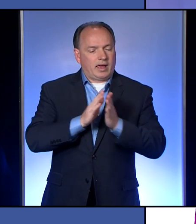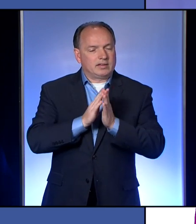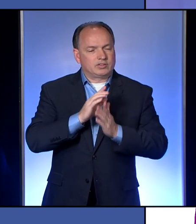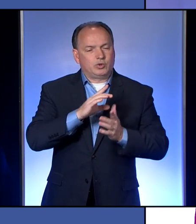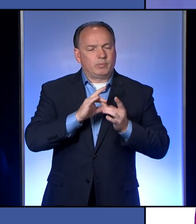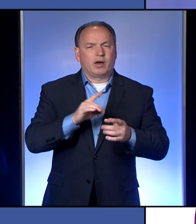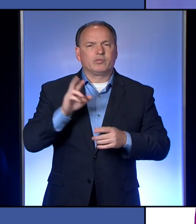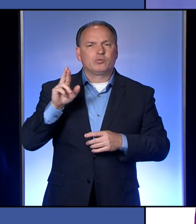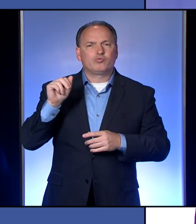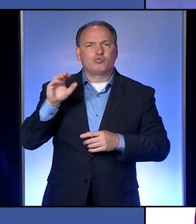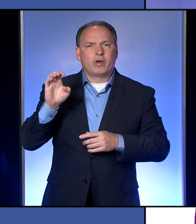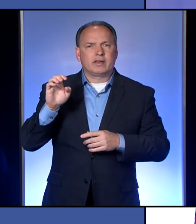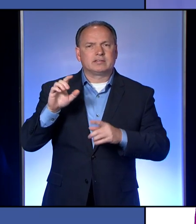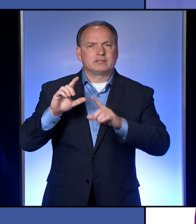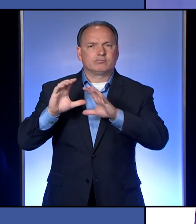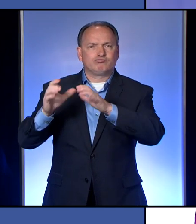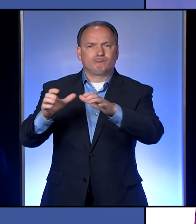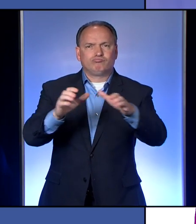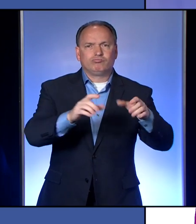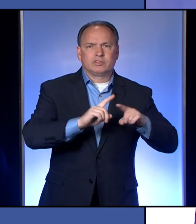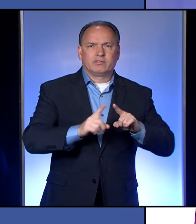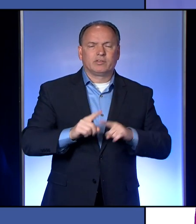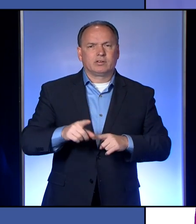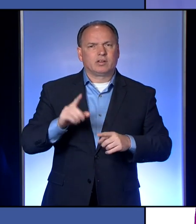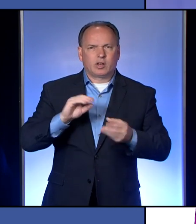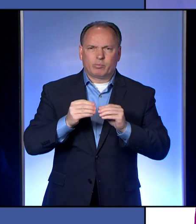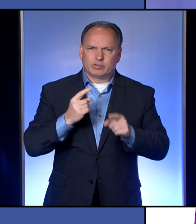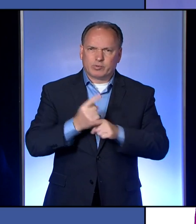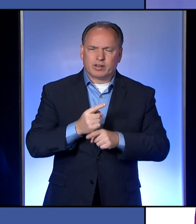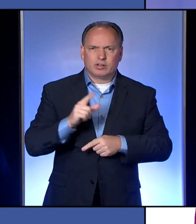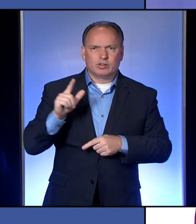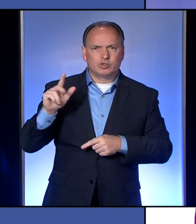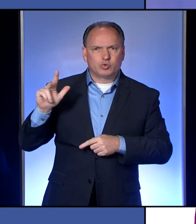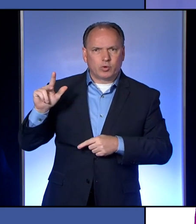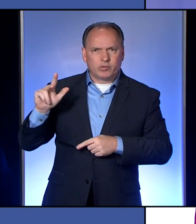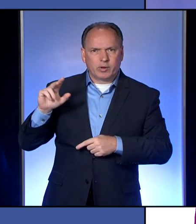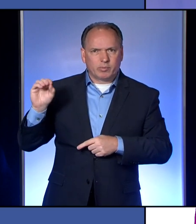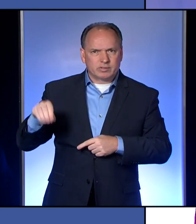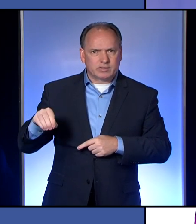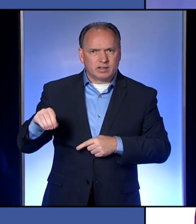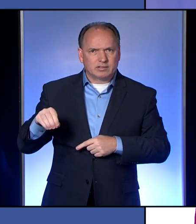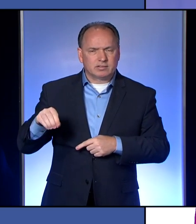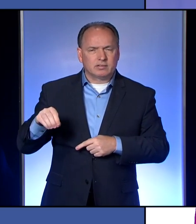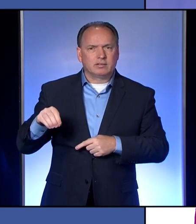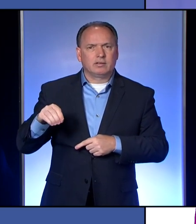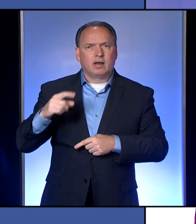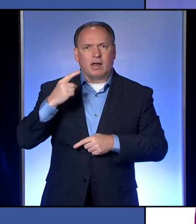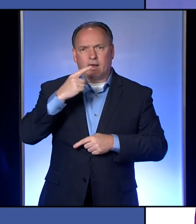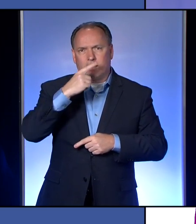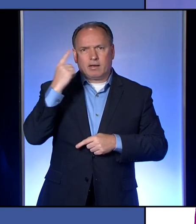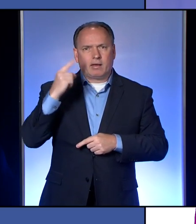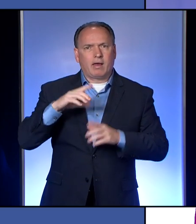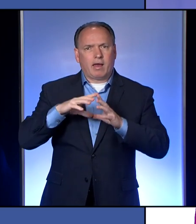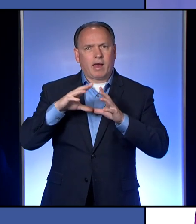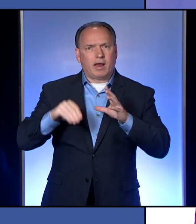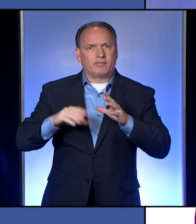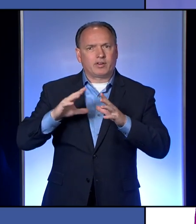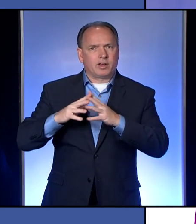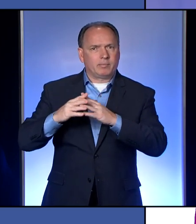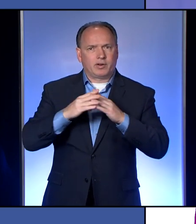breakout. Uh, I want to make sure I have these numbers, right? You said 23% are African American, correct?